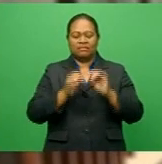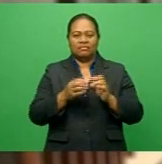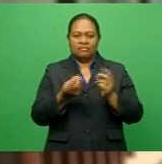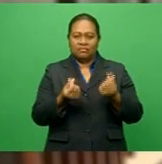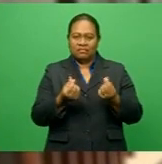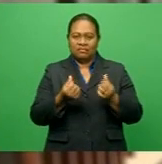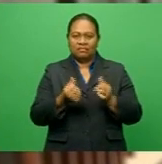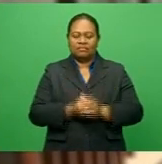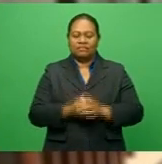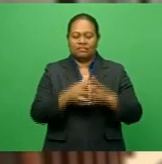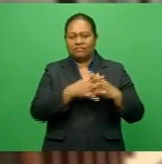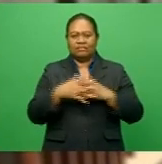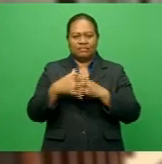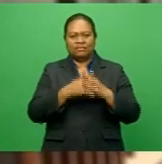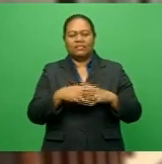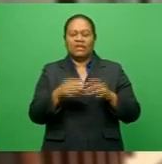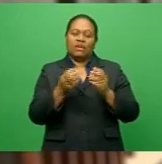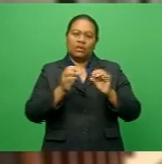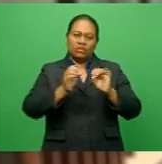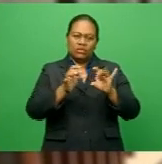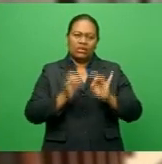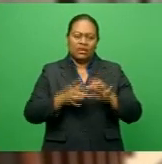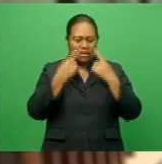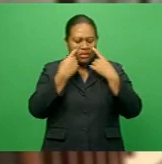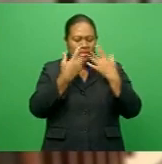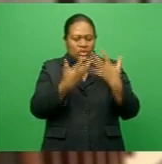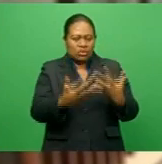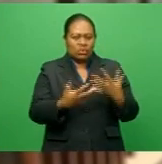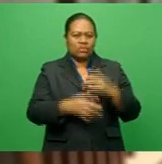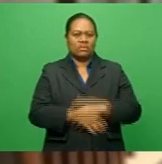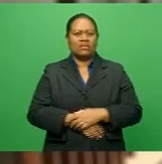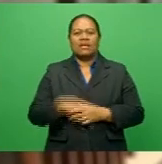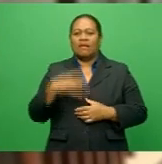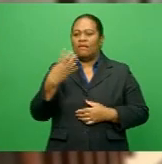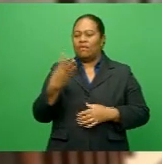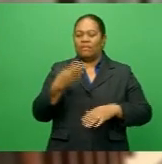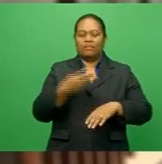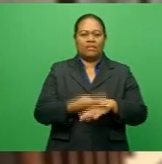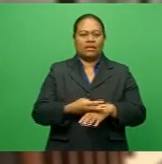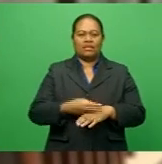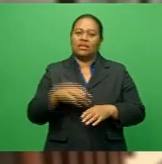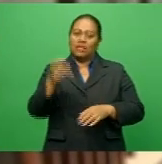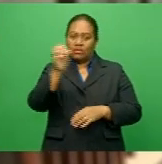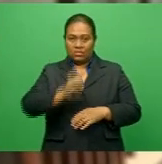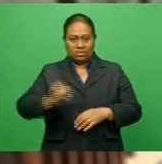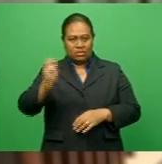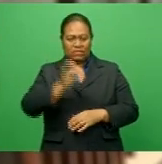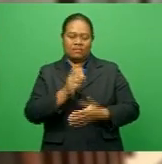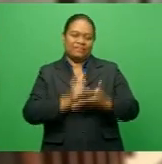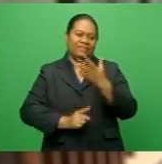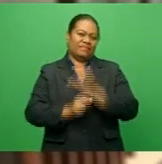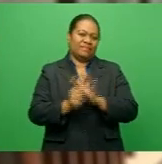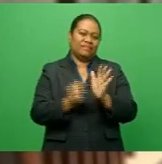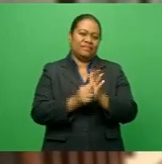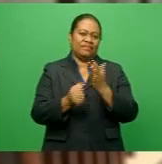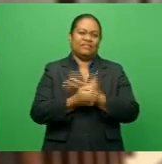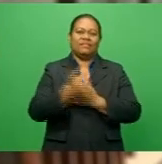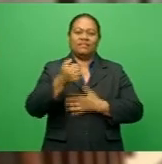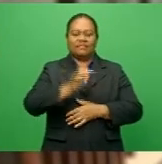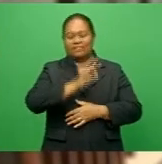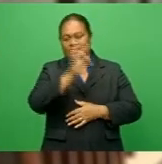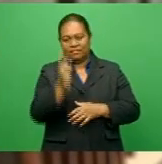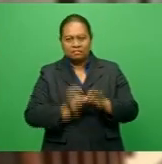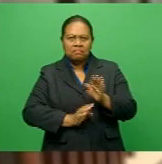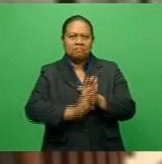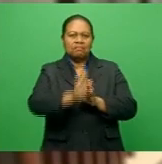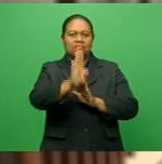this morning. Australia's exports rose 5.4 percent month-on-month in October, following September's 6 percent rise.